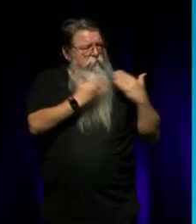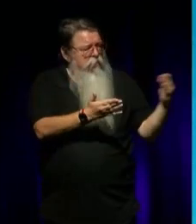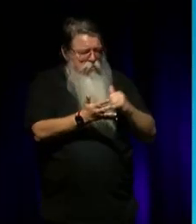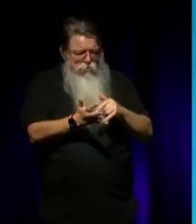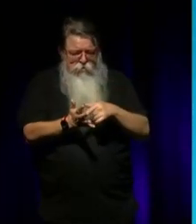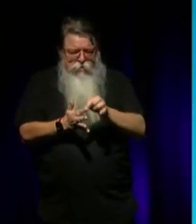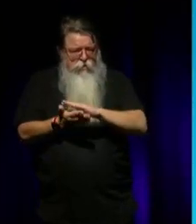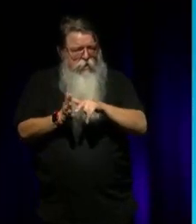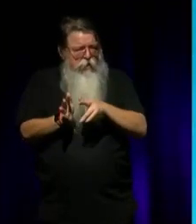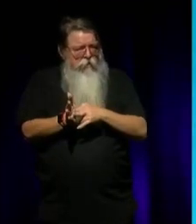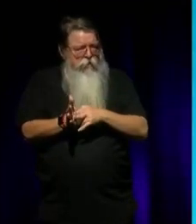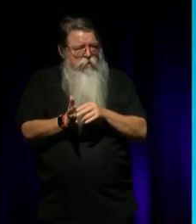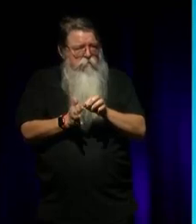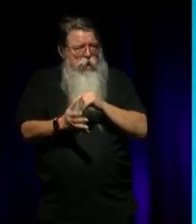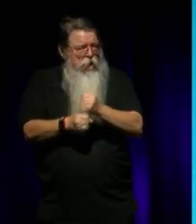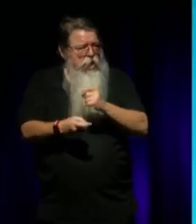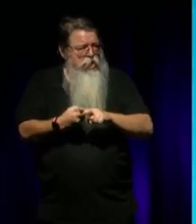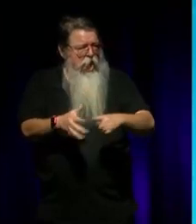and Janelle Cussell. Thank you.